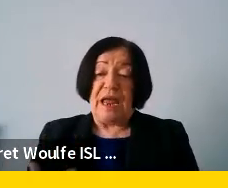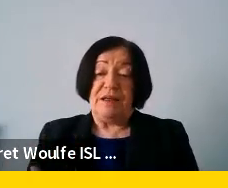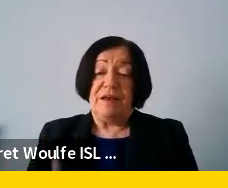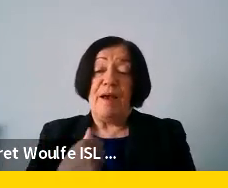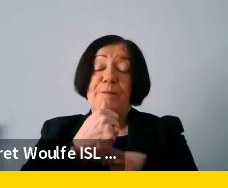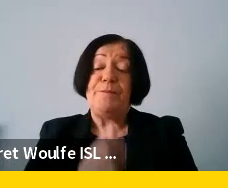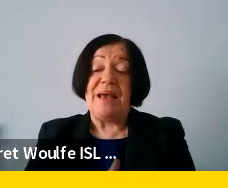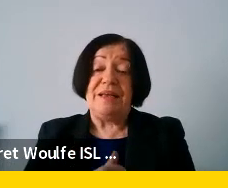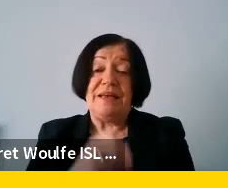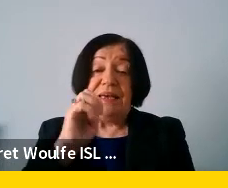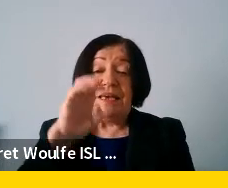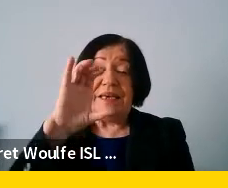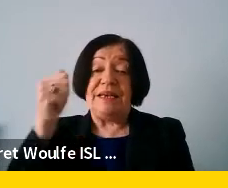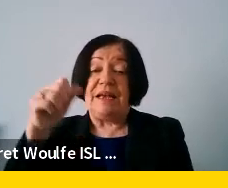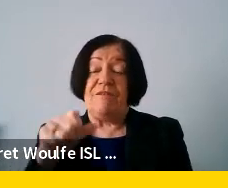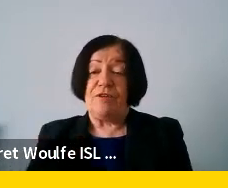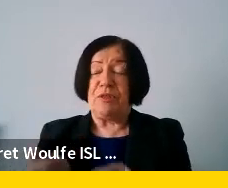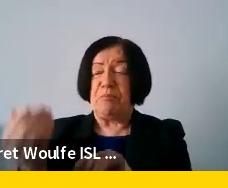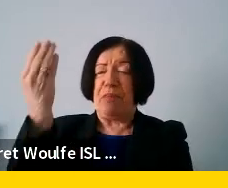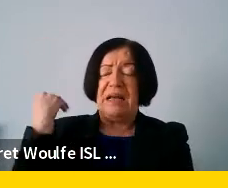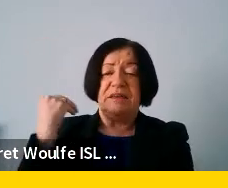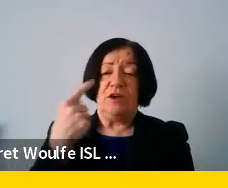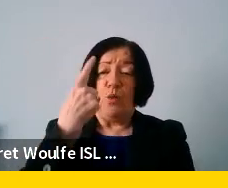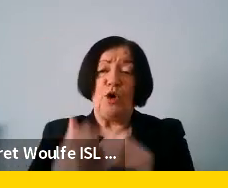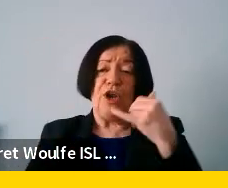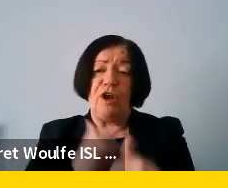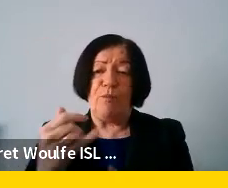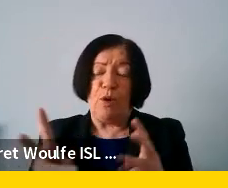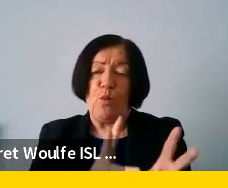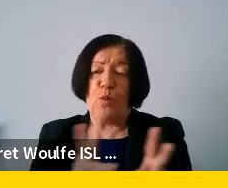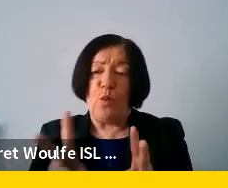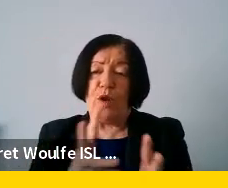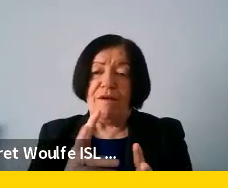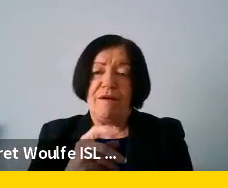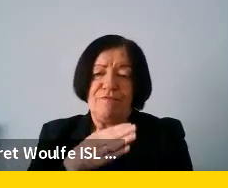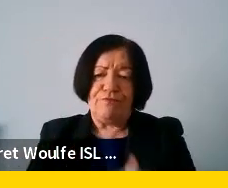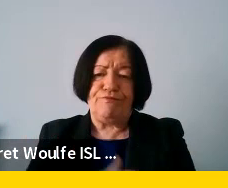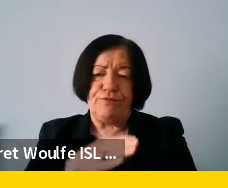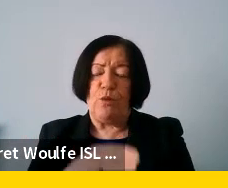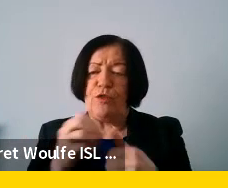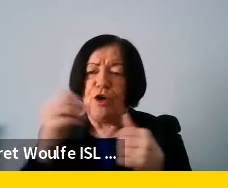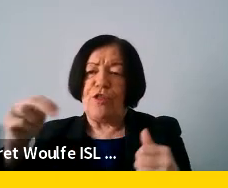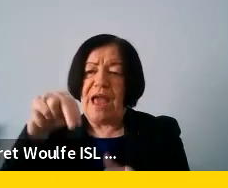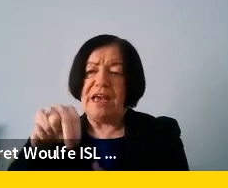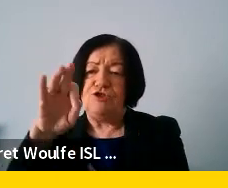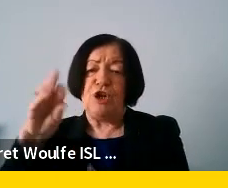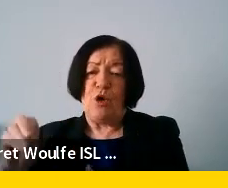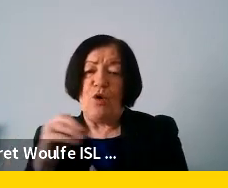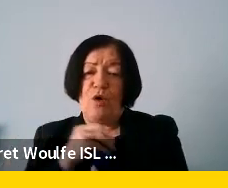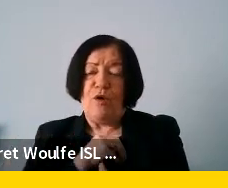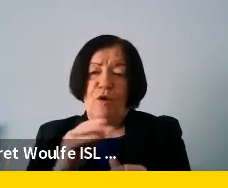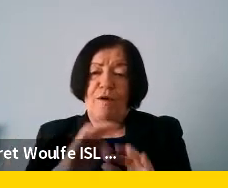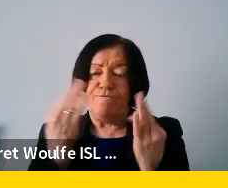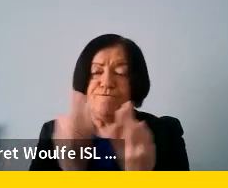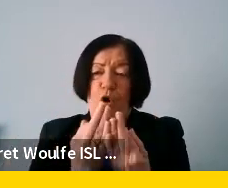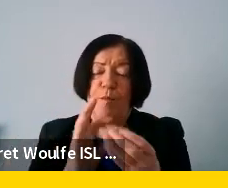basically ecas for the past year has been working quite hard with other ngos in order to form